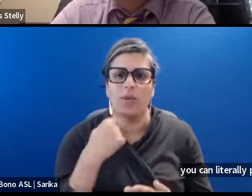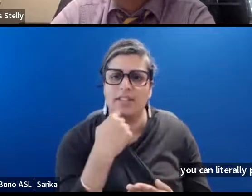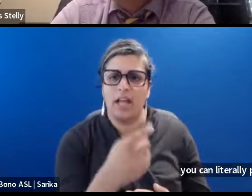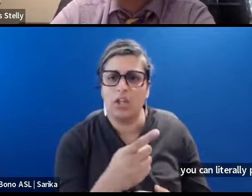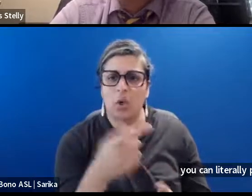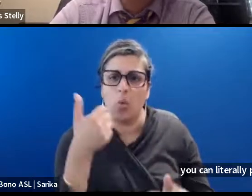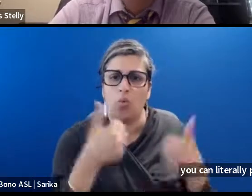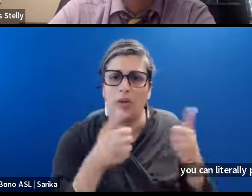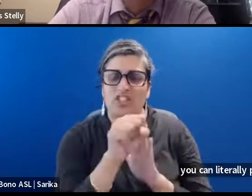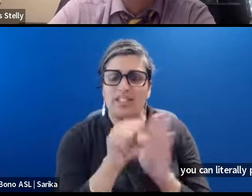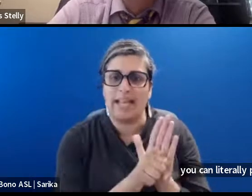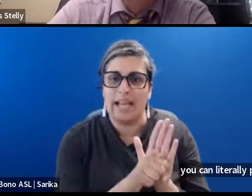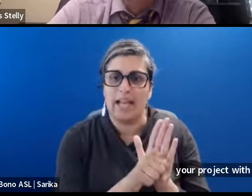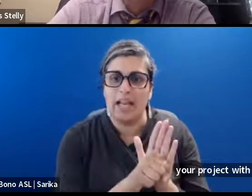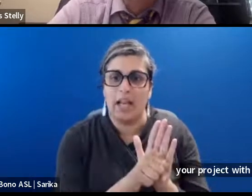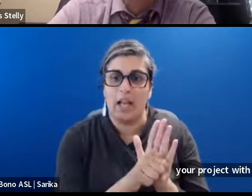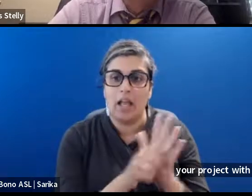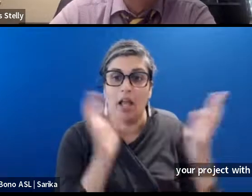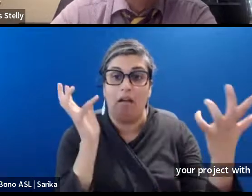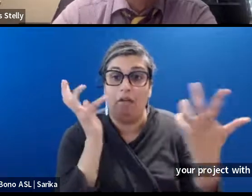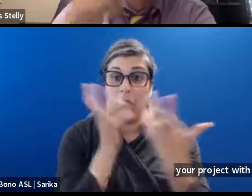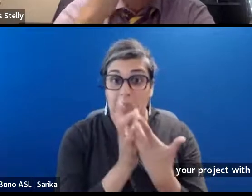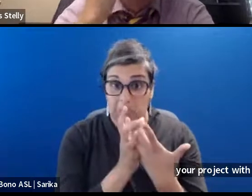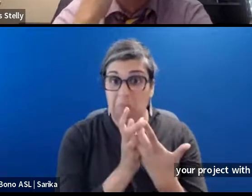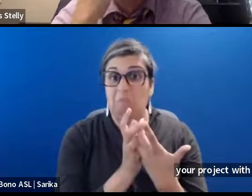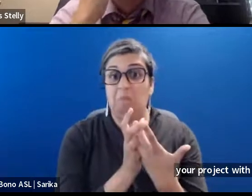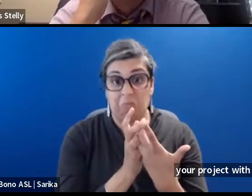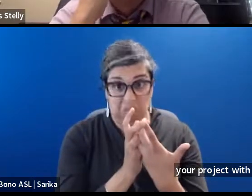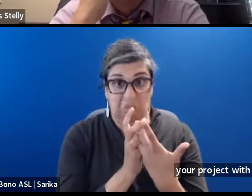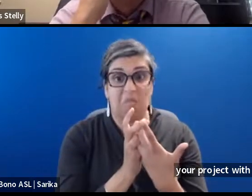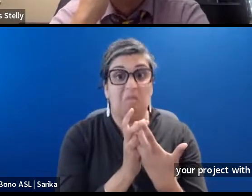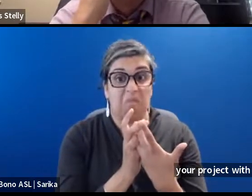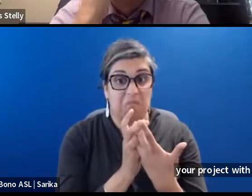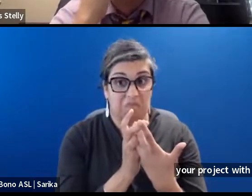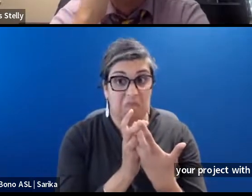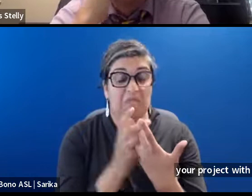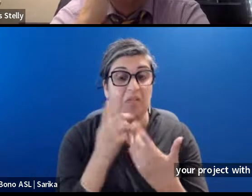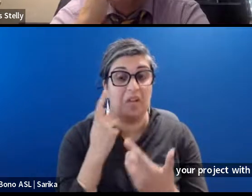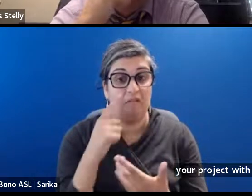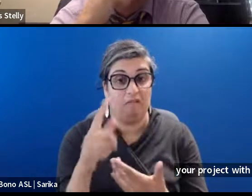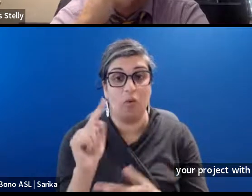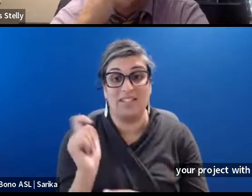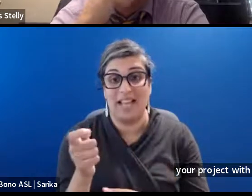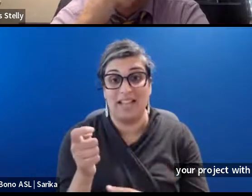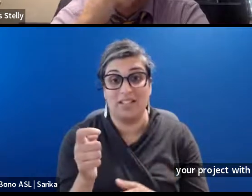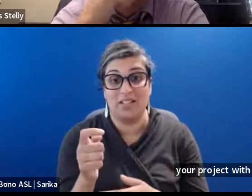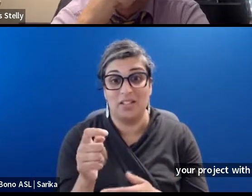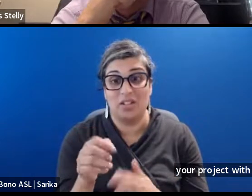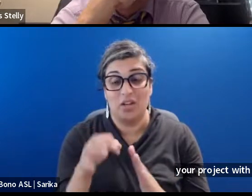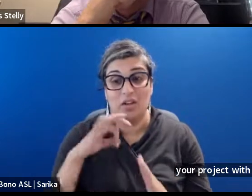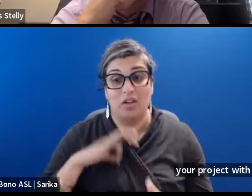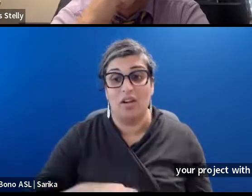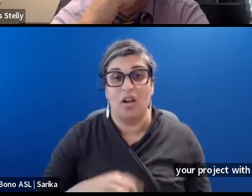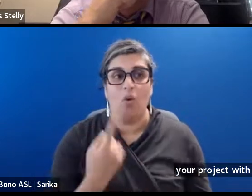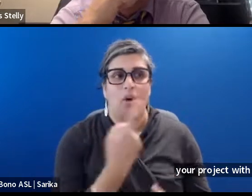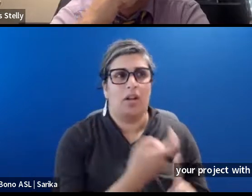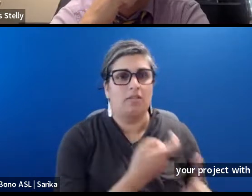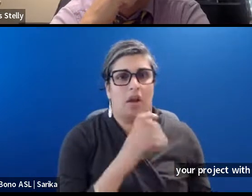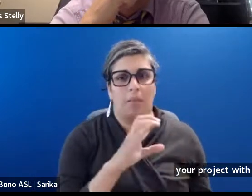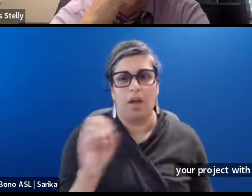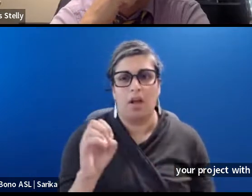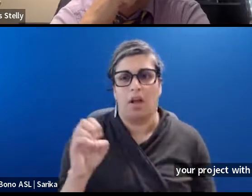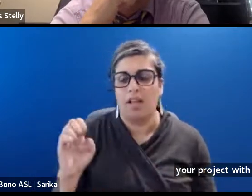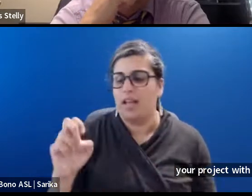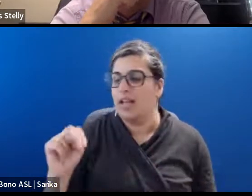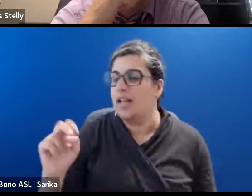States might be a hospitable location for getting their film tax credit. One of them is from the company entertainment